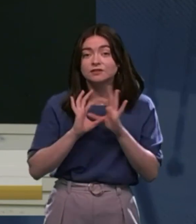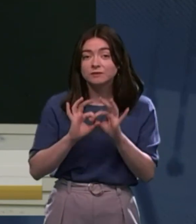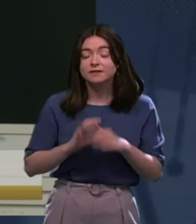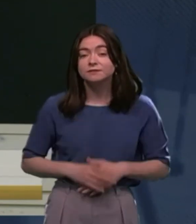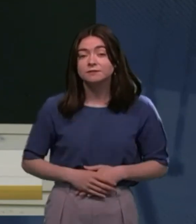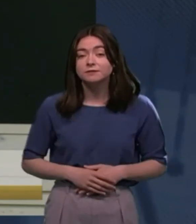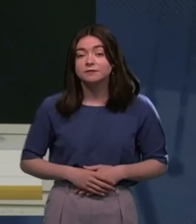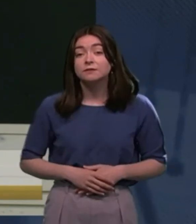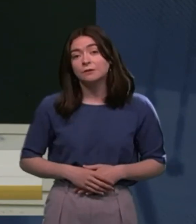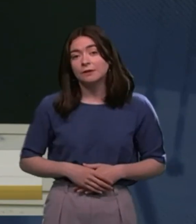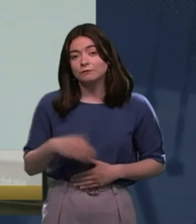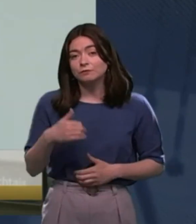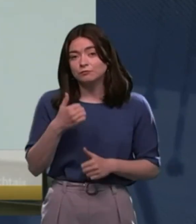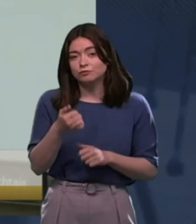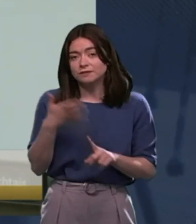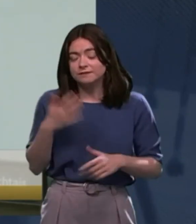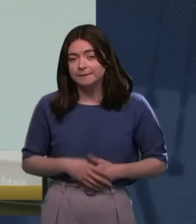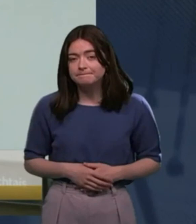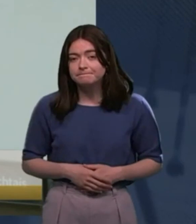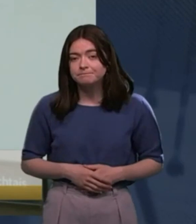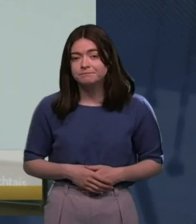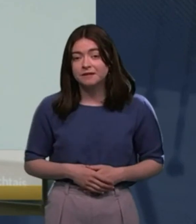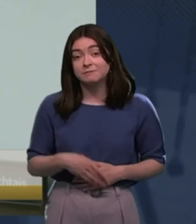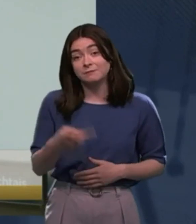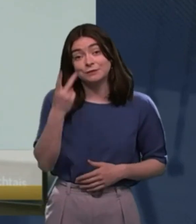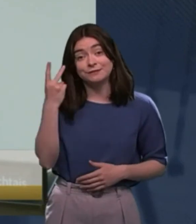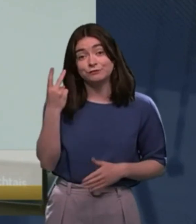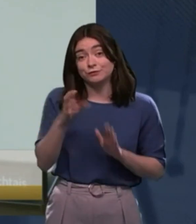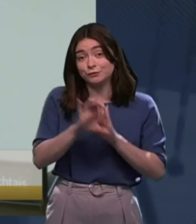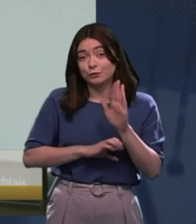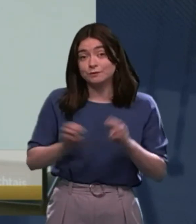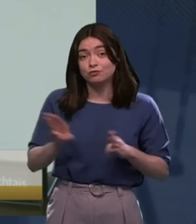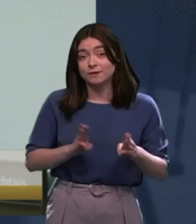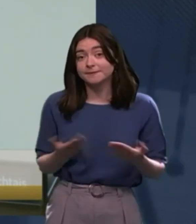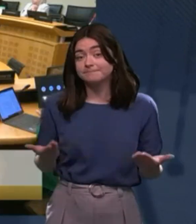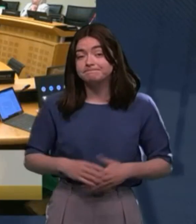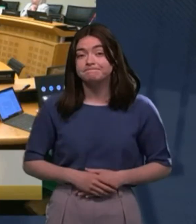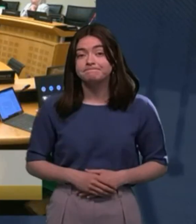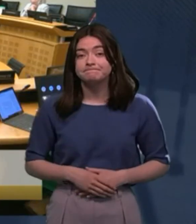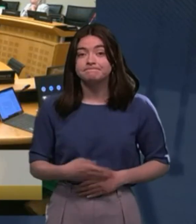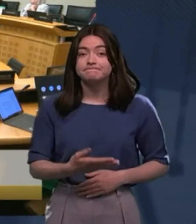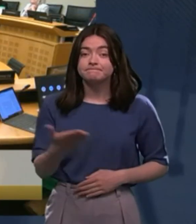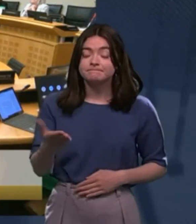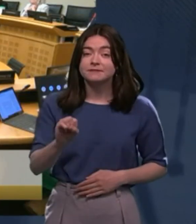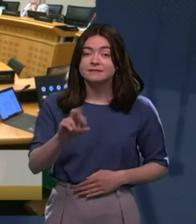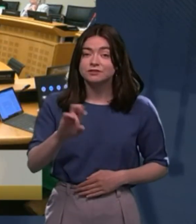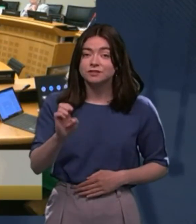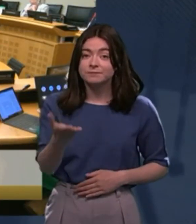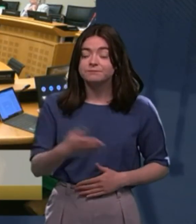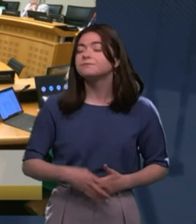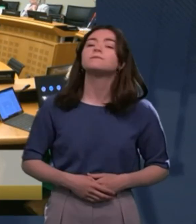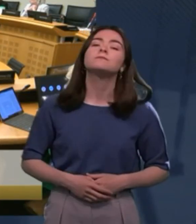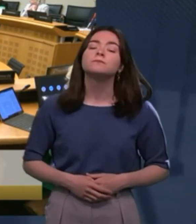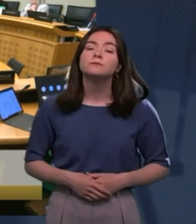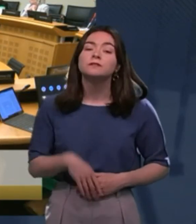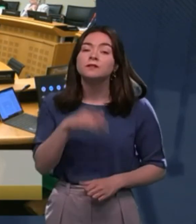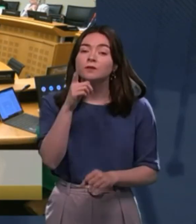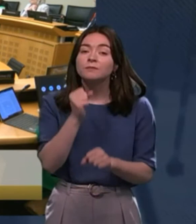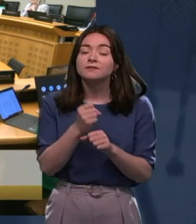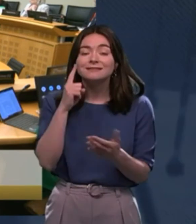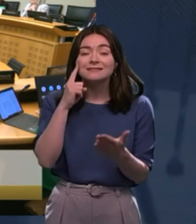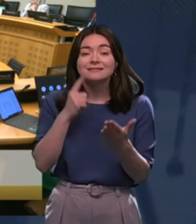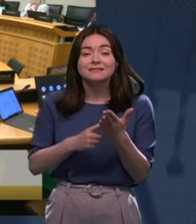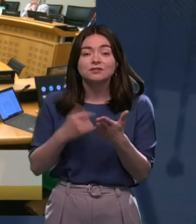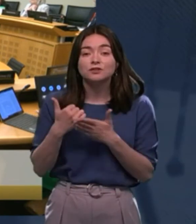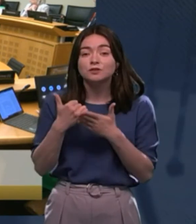Yeah, we'd appreciate that. And to review the codes practice, perhaps. Yeah. Yeah, Searsan. Just on the decision support services, I the only